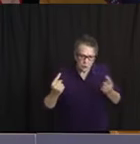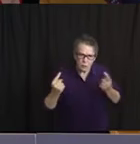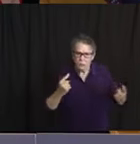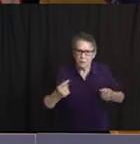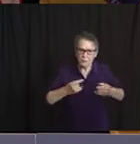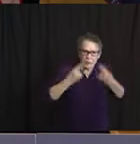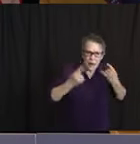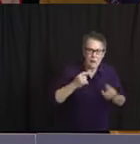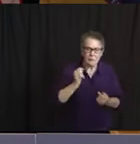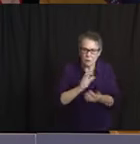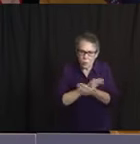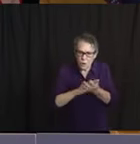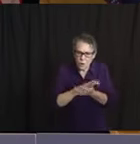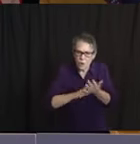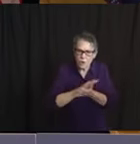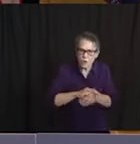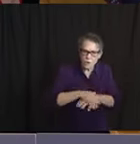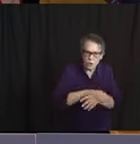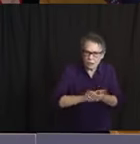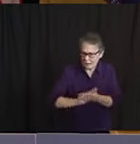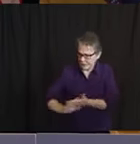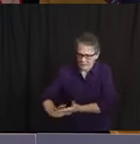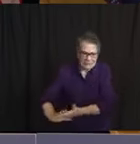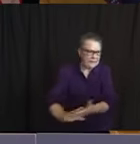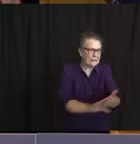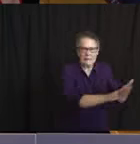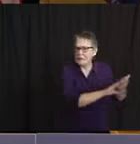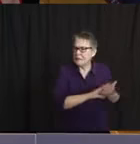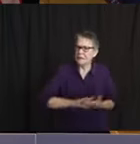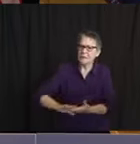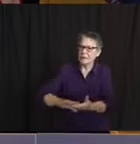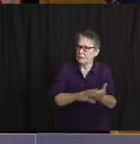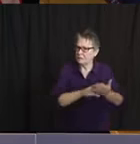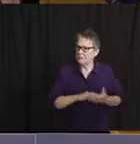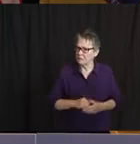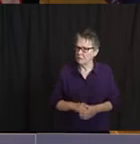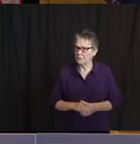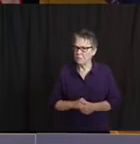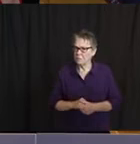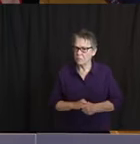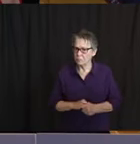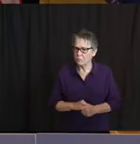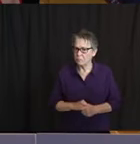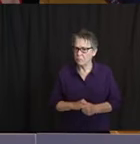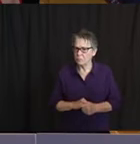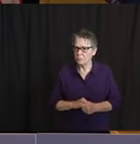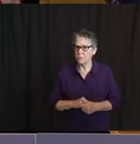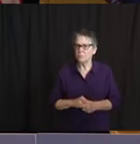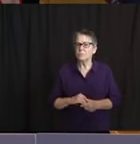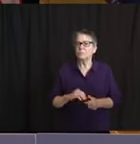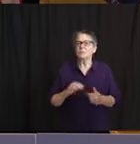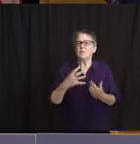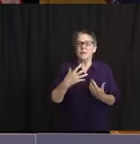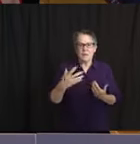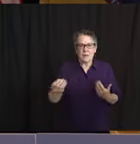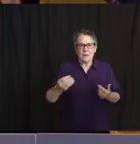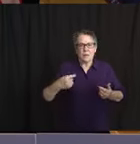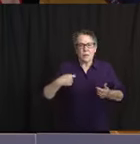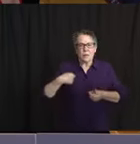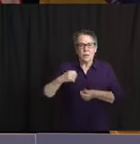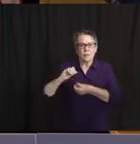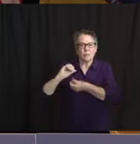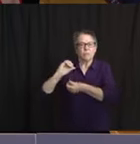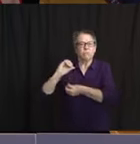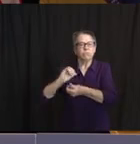also cleaning and disinfecting. We have also partnered with the local federally qualified health centers to ensure